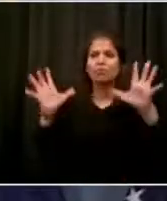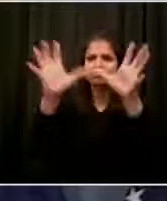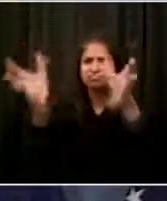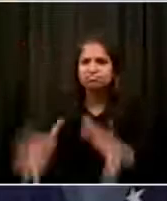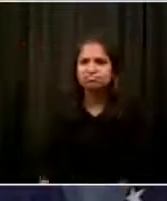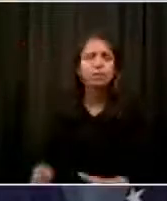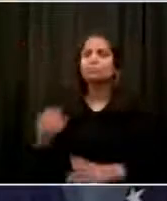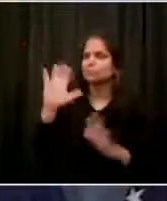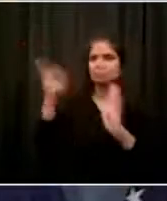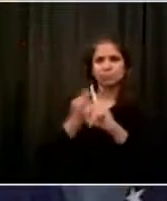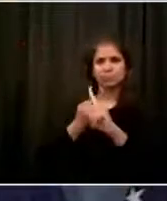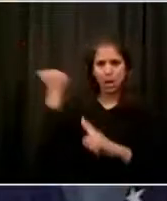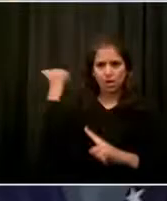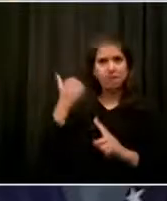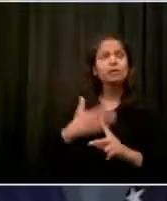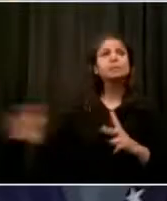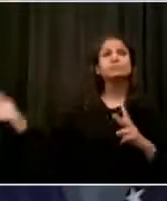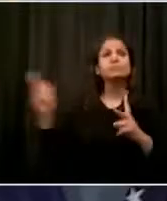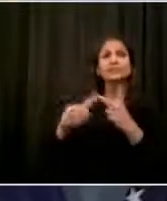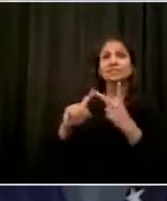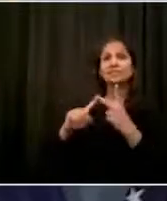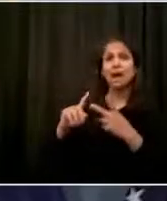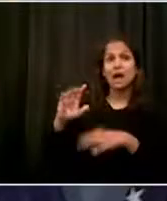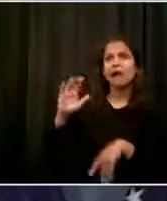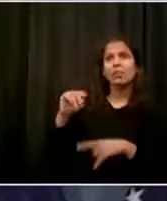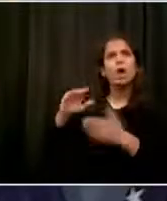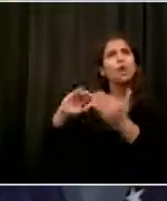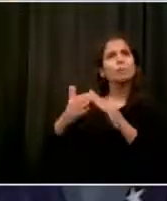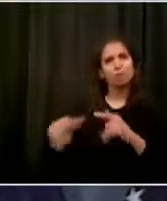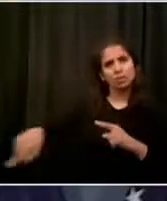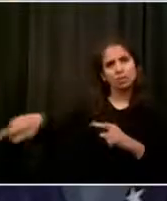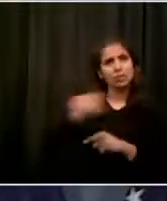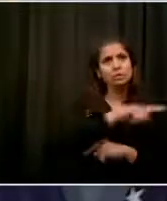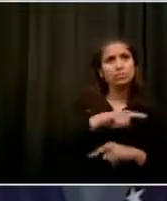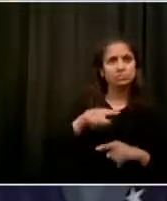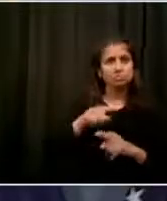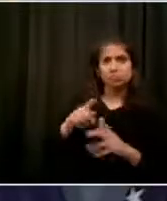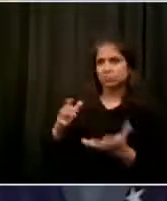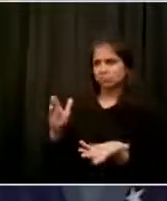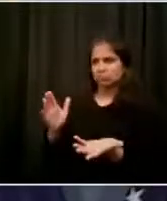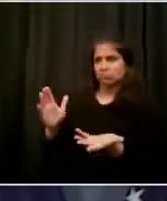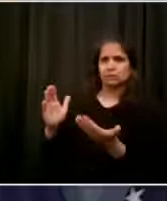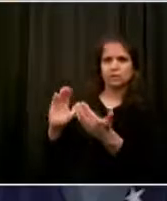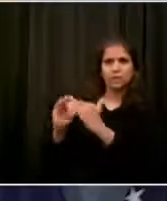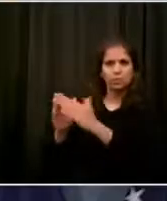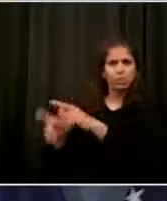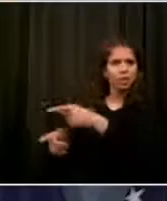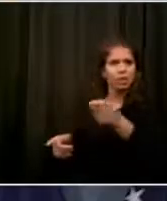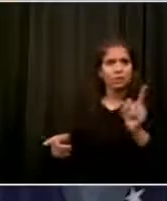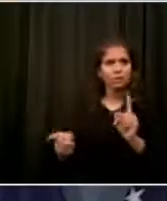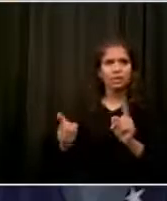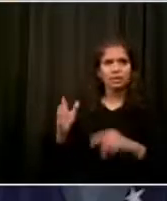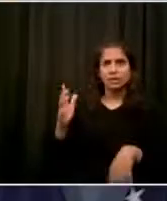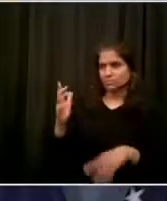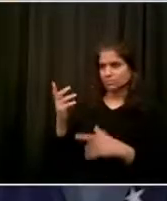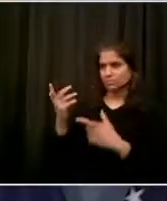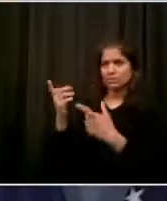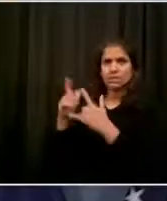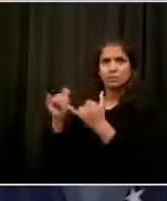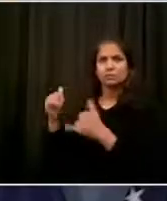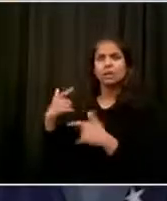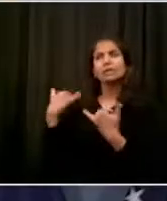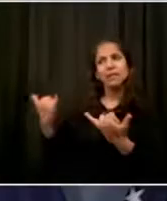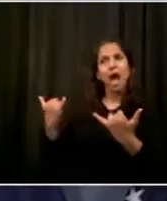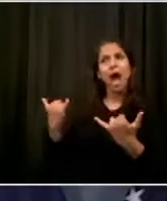reality that's starting, only starting, Rich, but we have to build upon, where officers can have the true fulfillment of